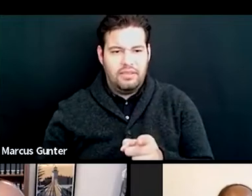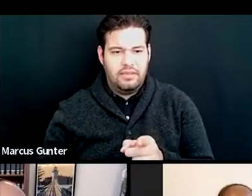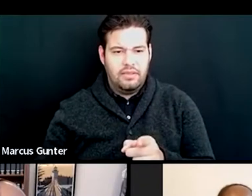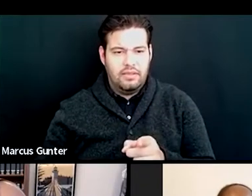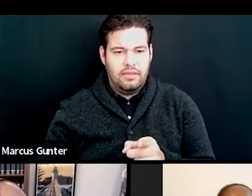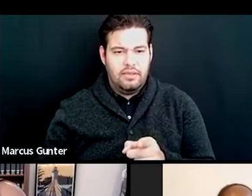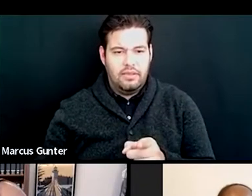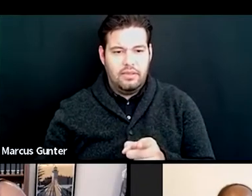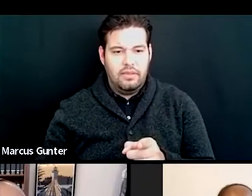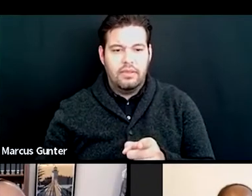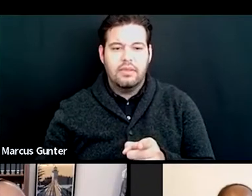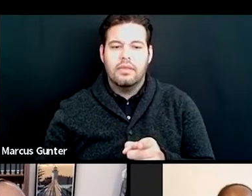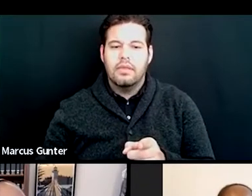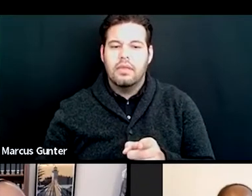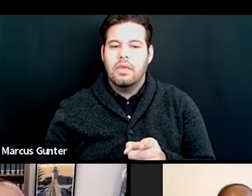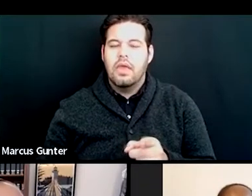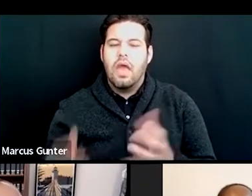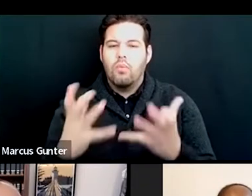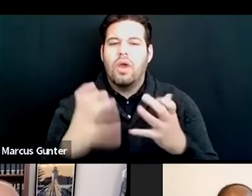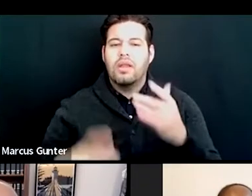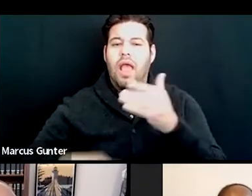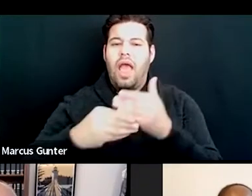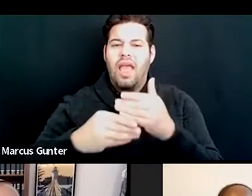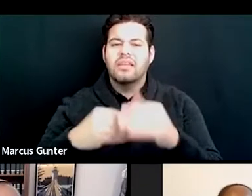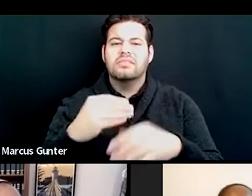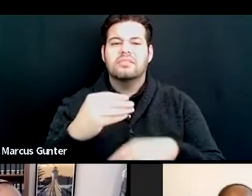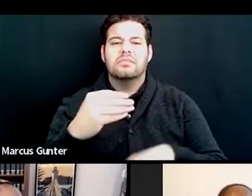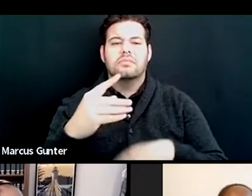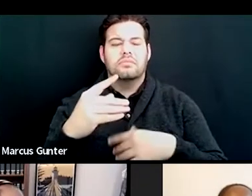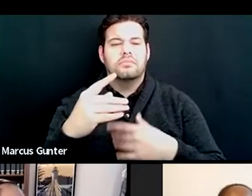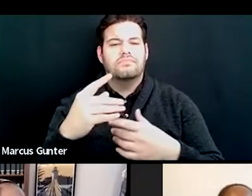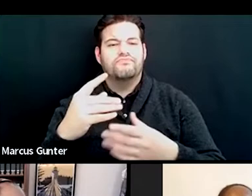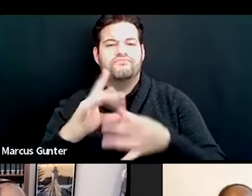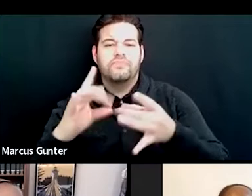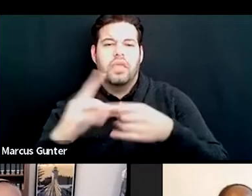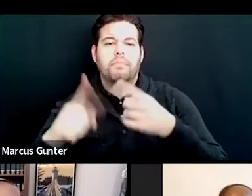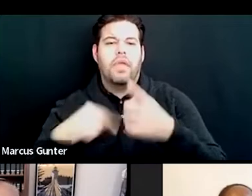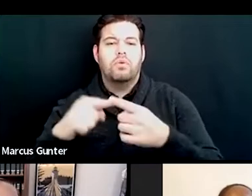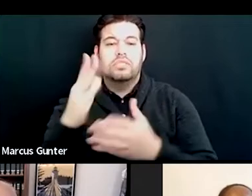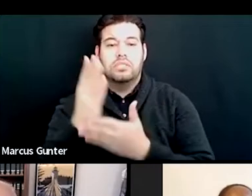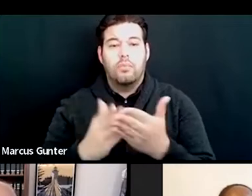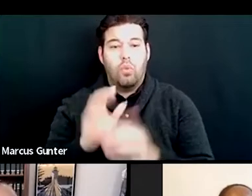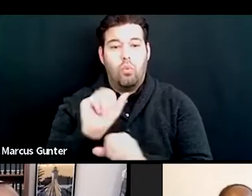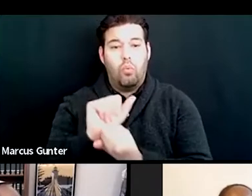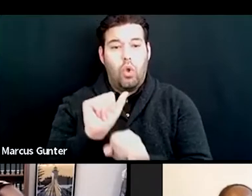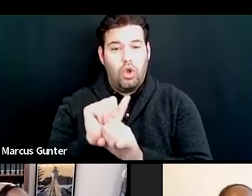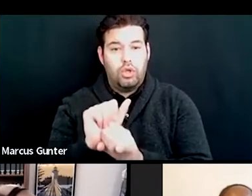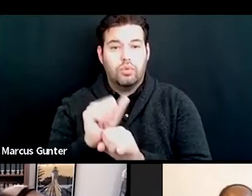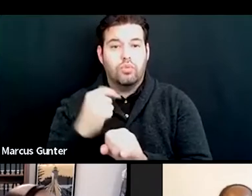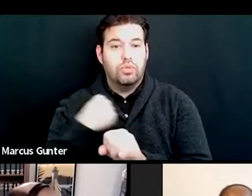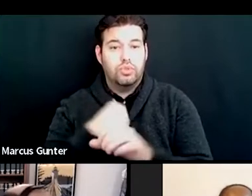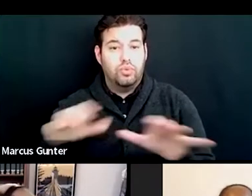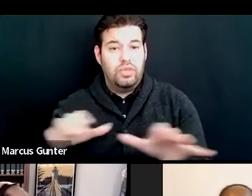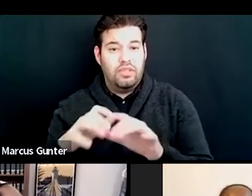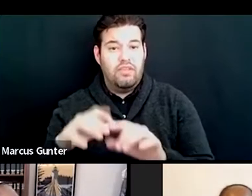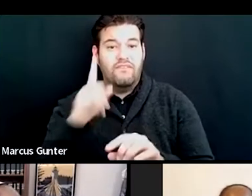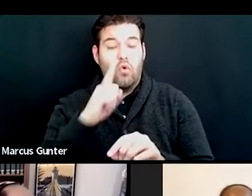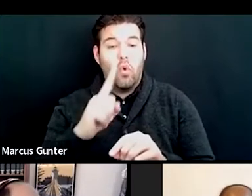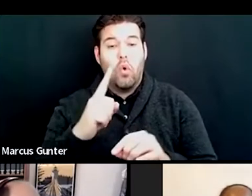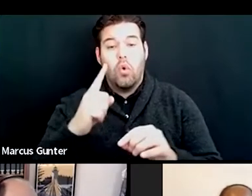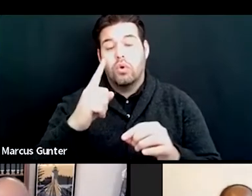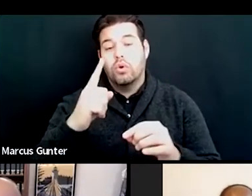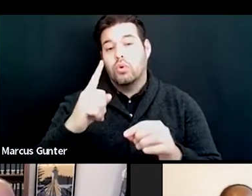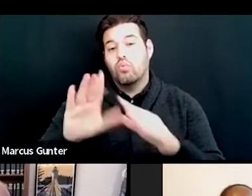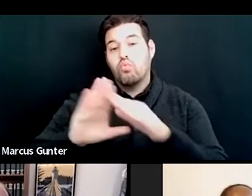of the work that we've been trying to do and talk about around the language access for our incoming, uh, refugee communities